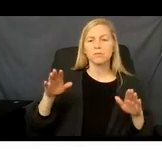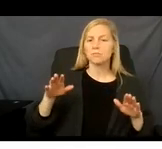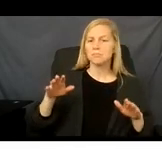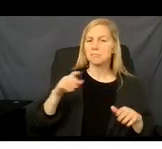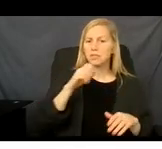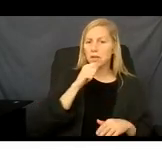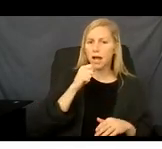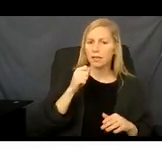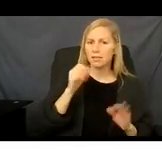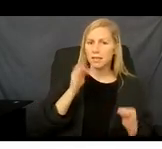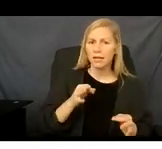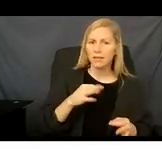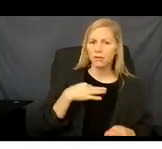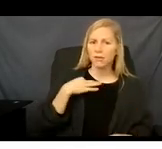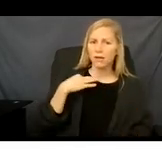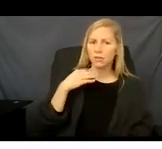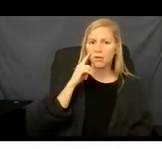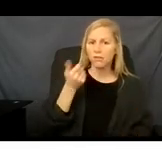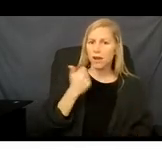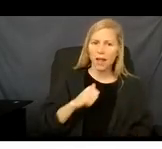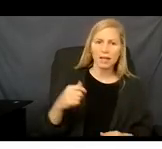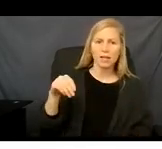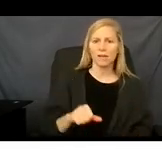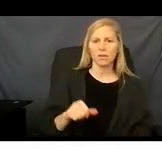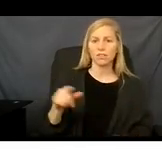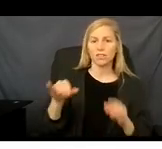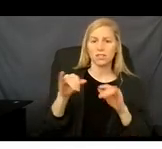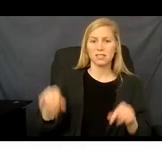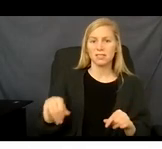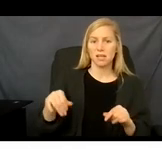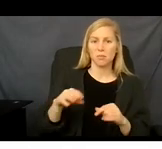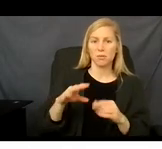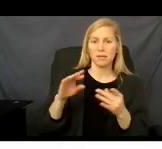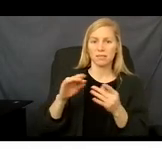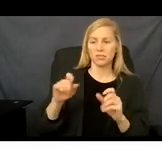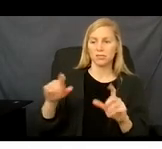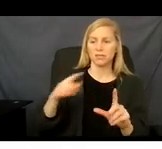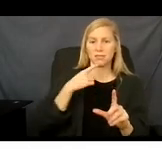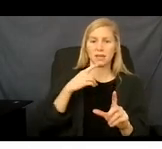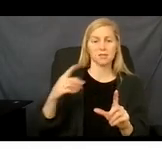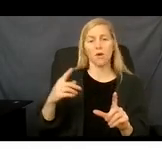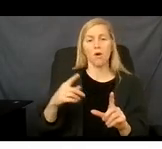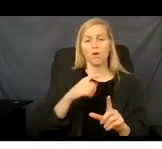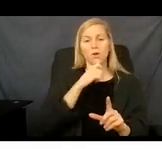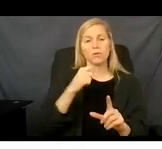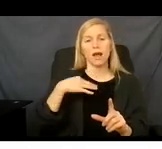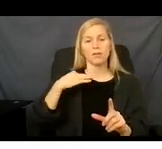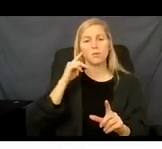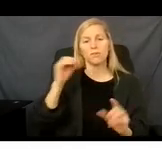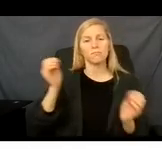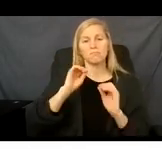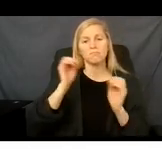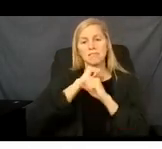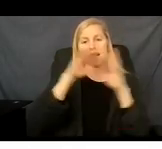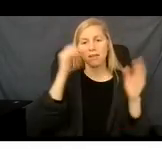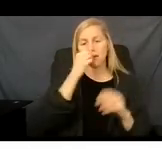coverage. system just says you are not eligible for coverage. When I look further, I see that it might be that their income is above the